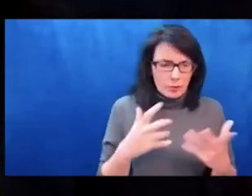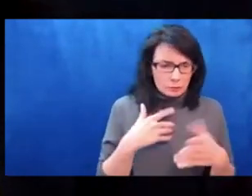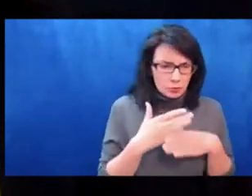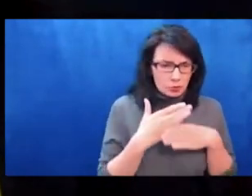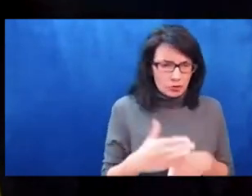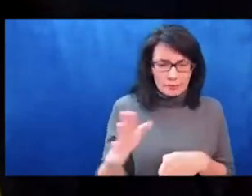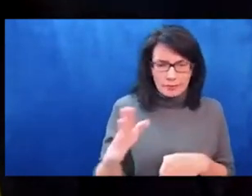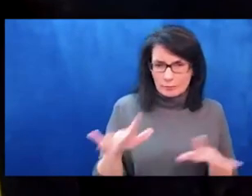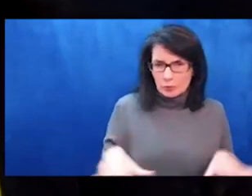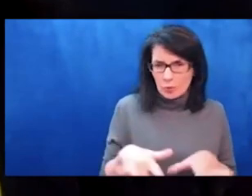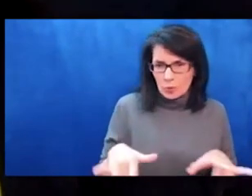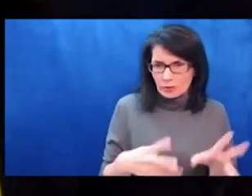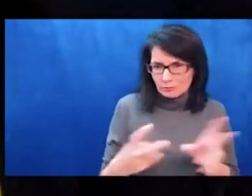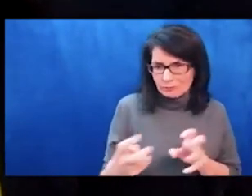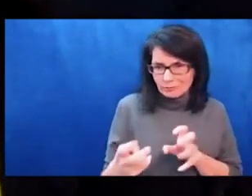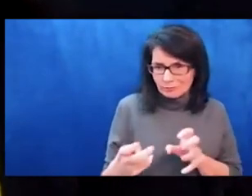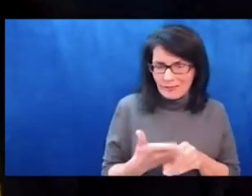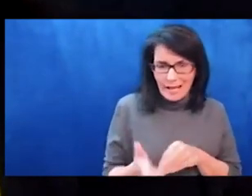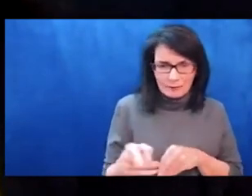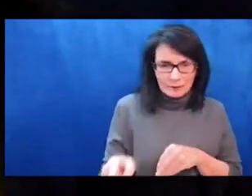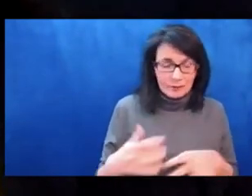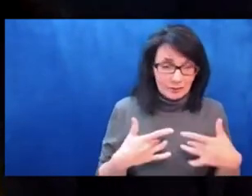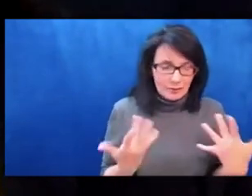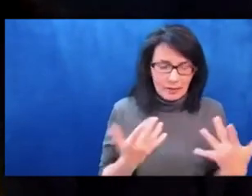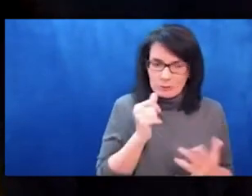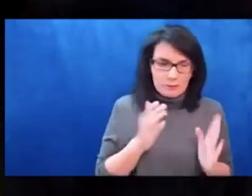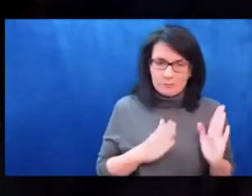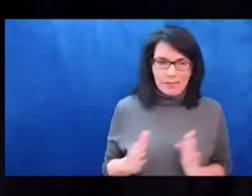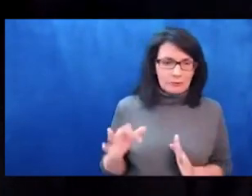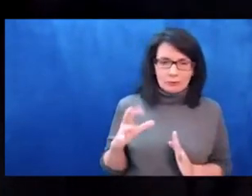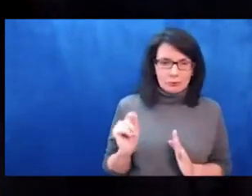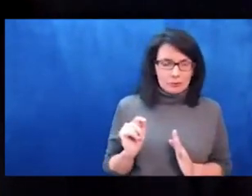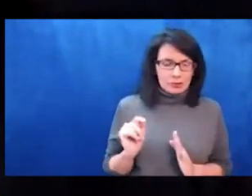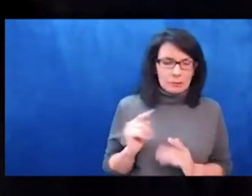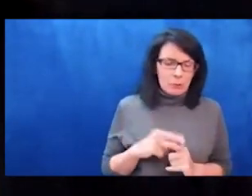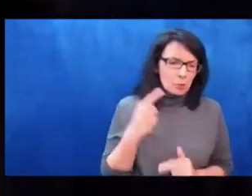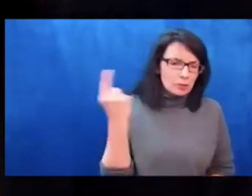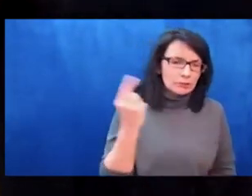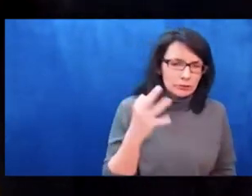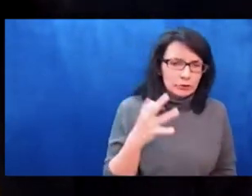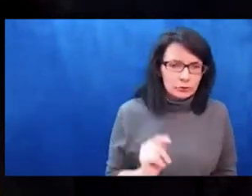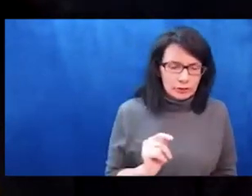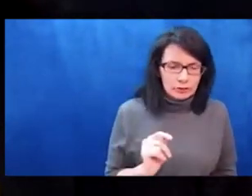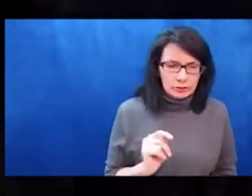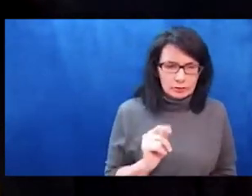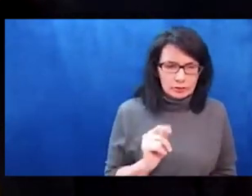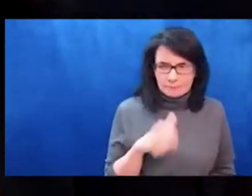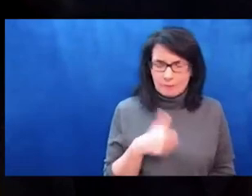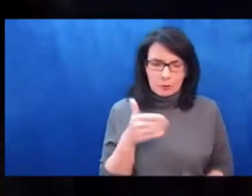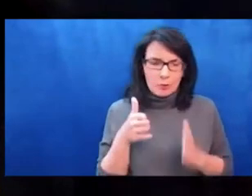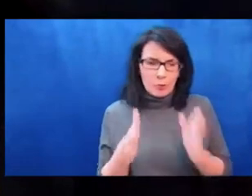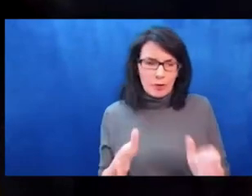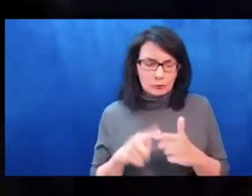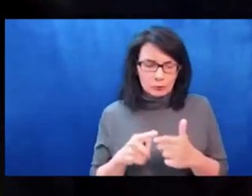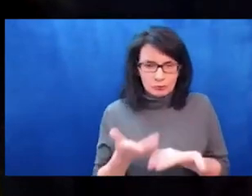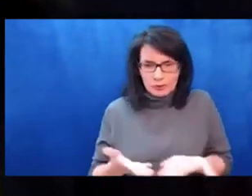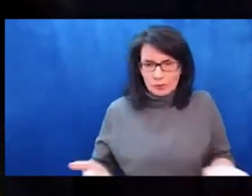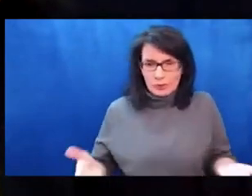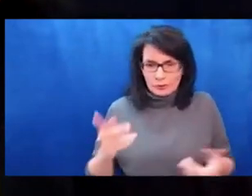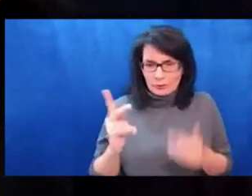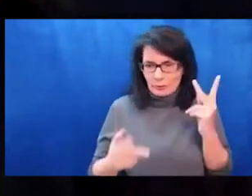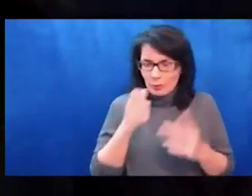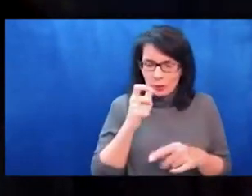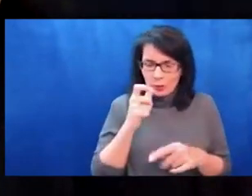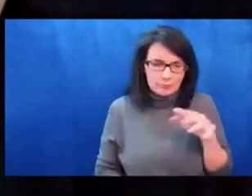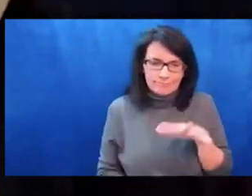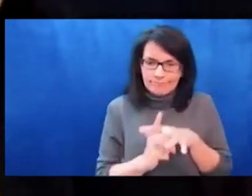collaborative effort for us all. And we, we are deeply appreciative of the time that you've all put